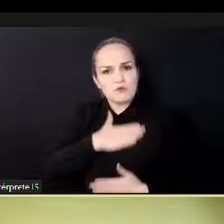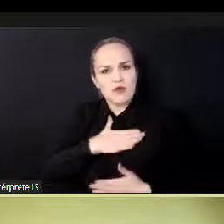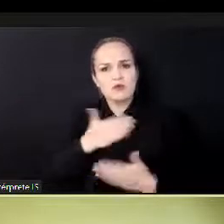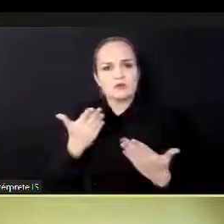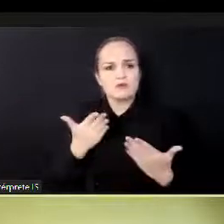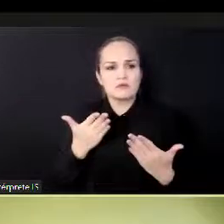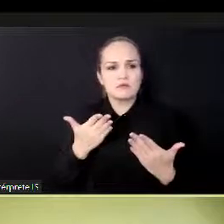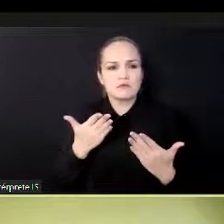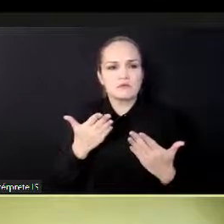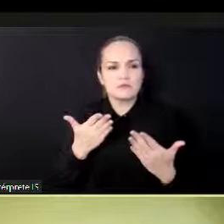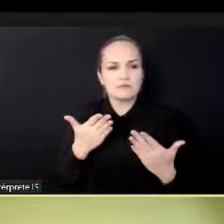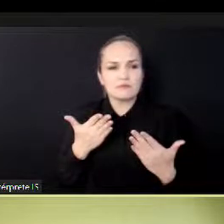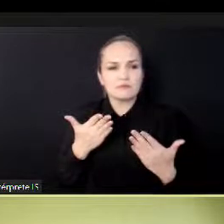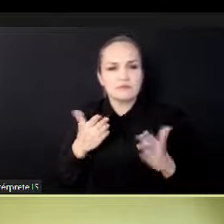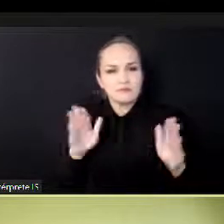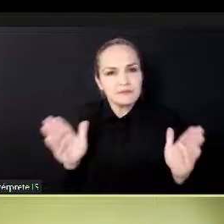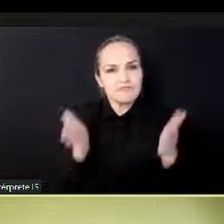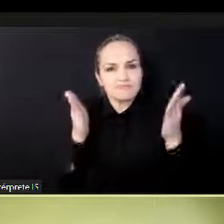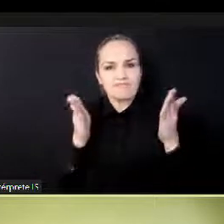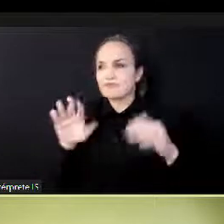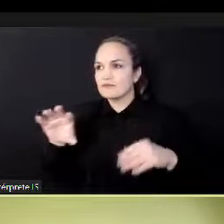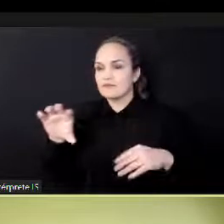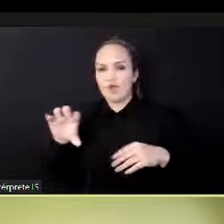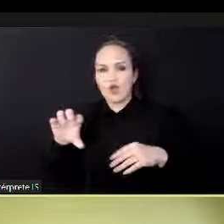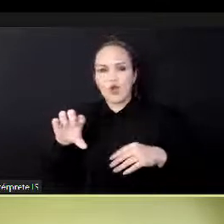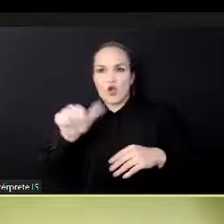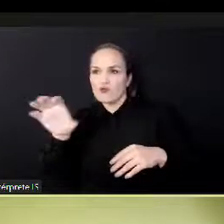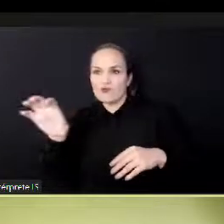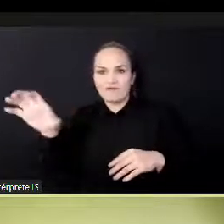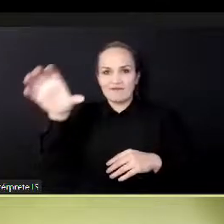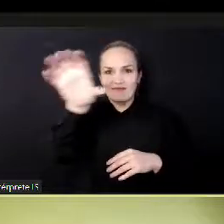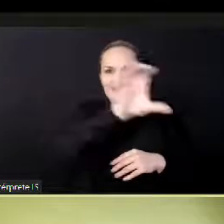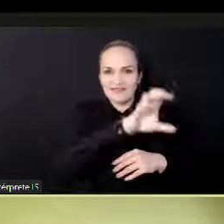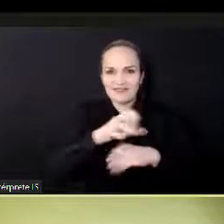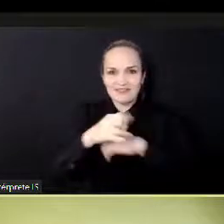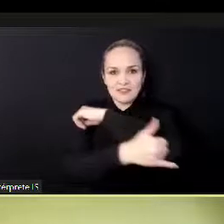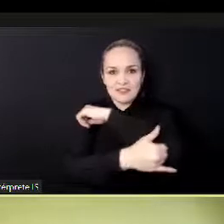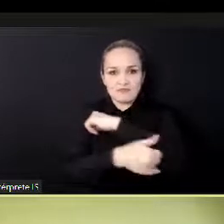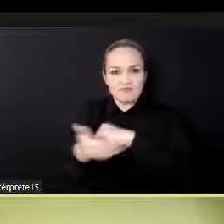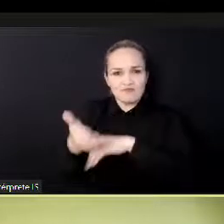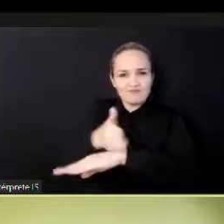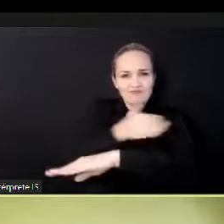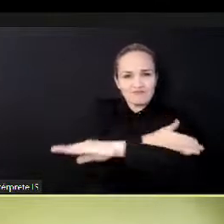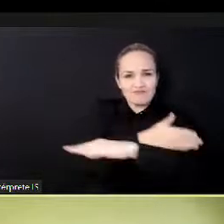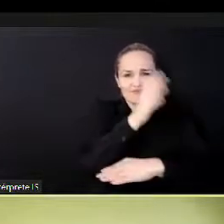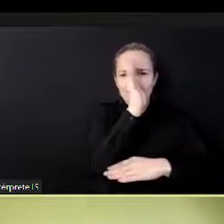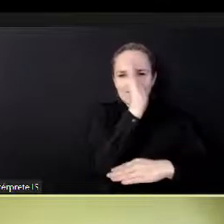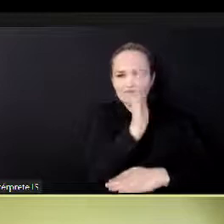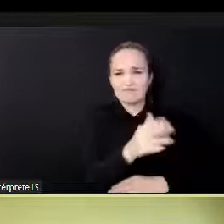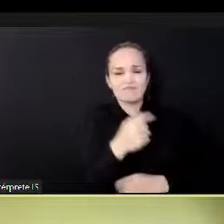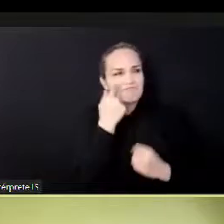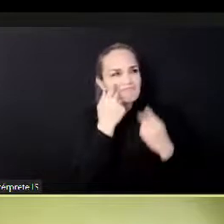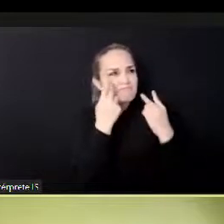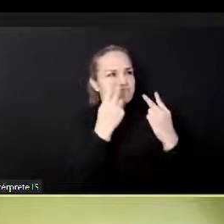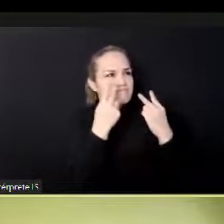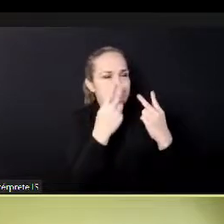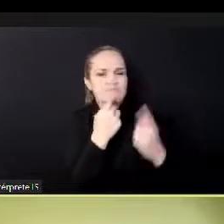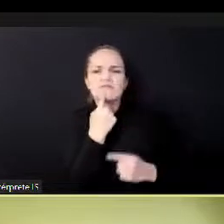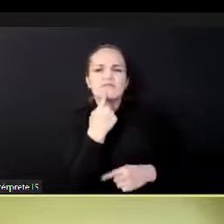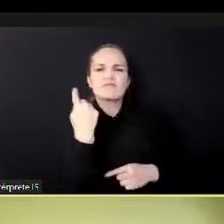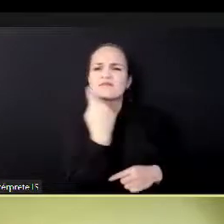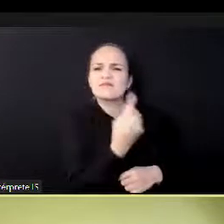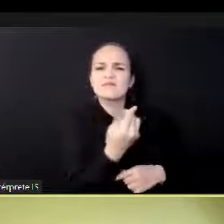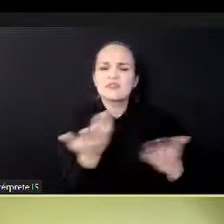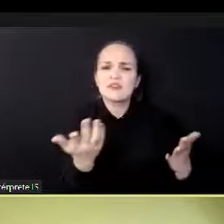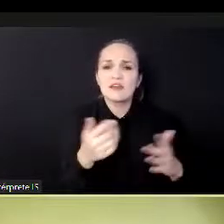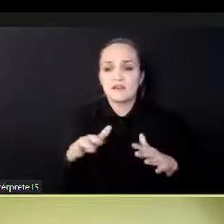speakers about the creative sector, that it contributes to wealth and also job creation. And, uh, there are a lot